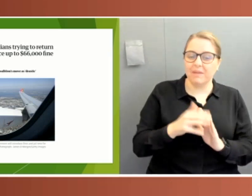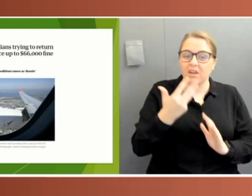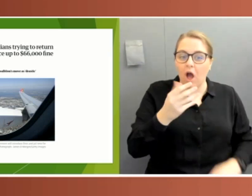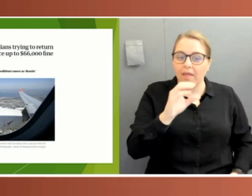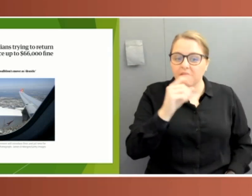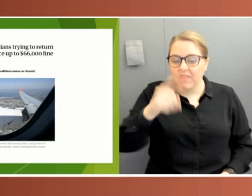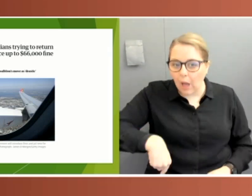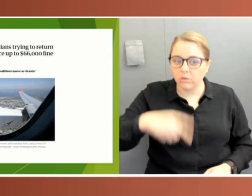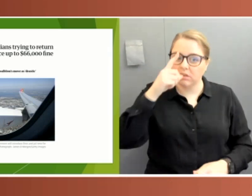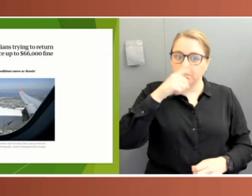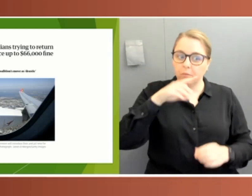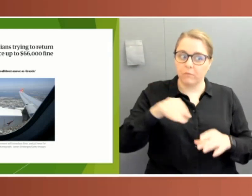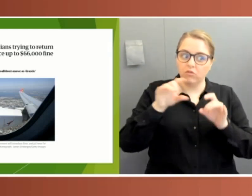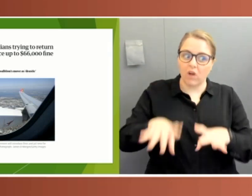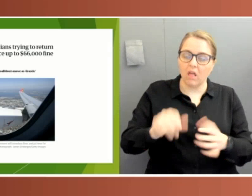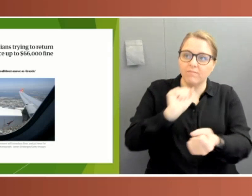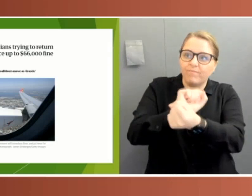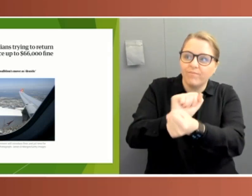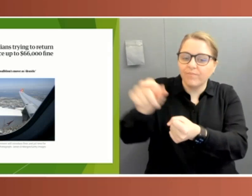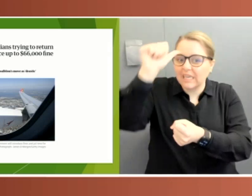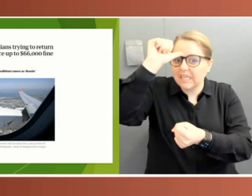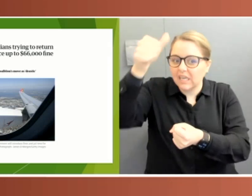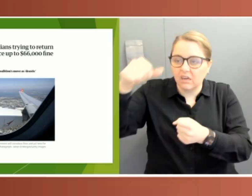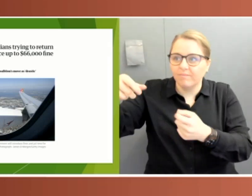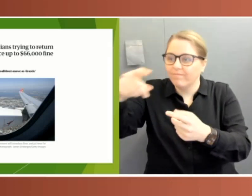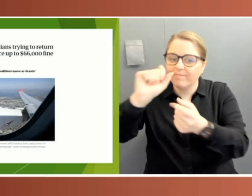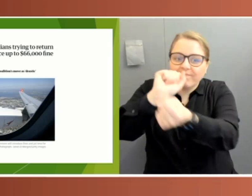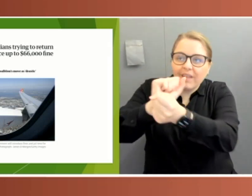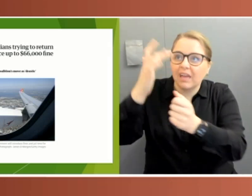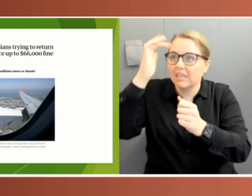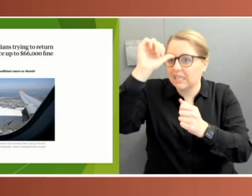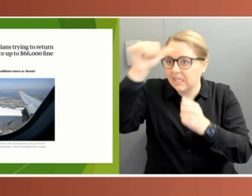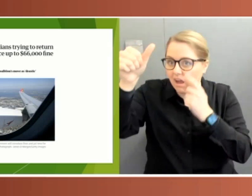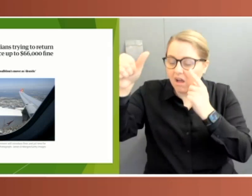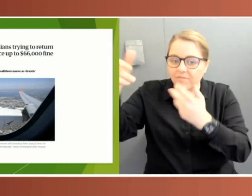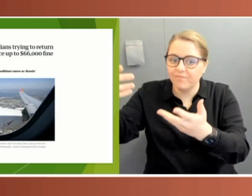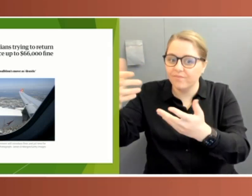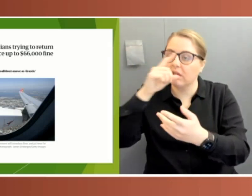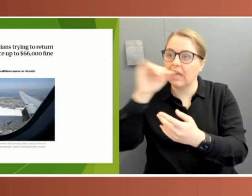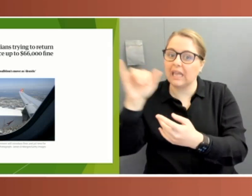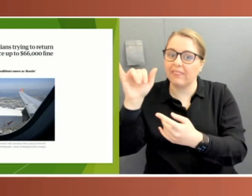with a rampant COVID-19 or returning to Australia and receiving a possible five-year jail sentence.